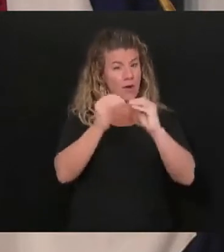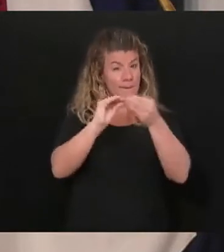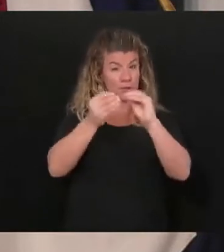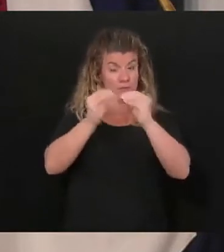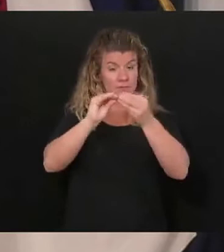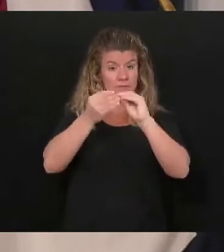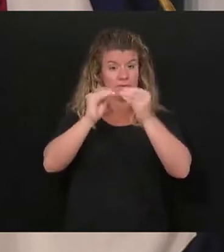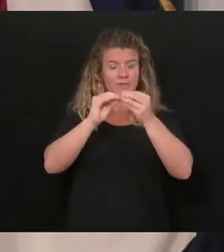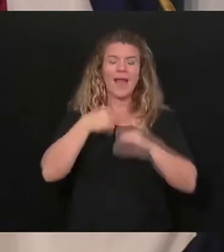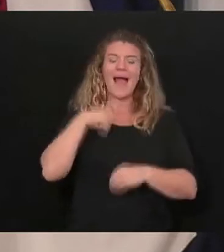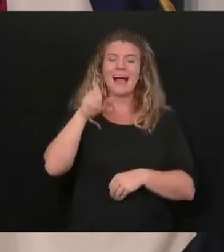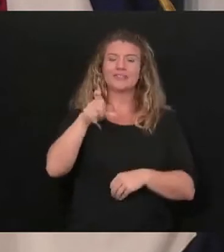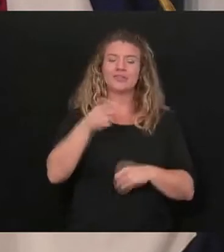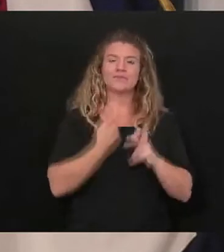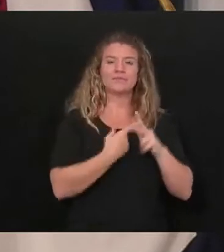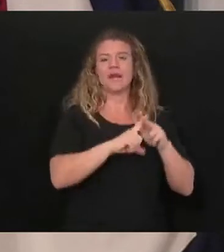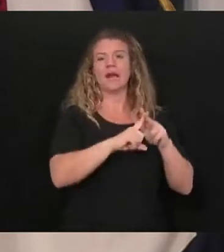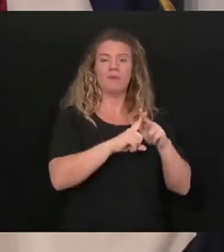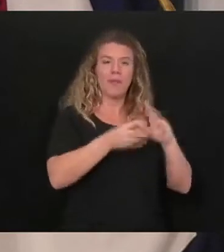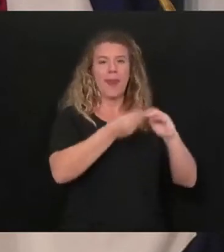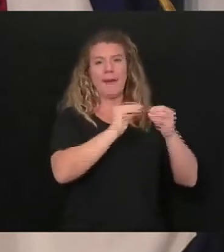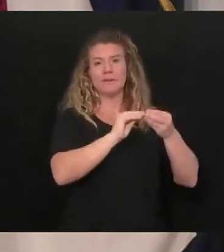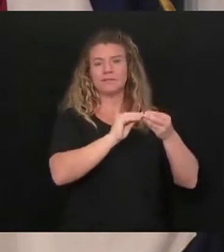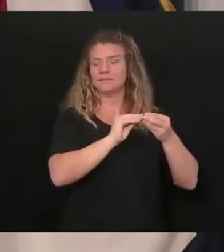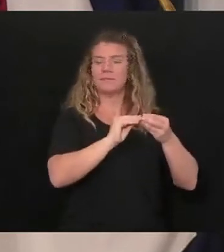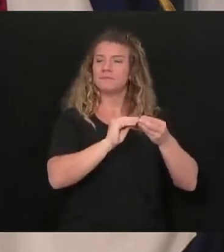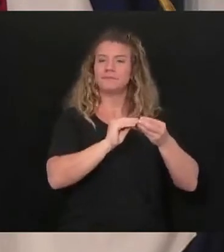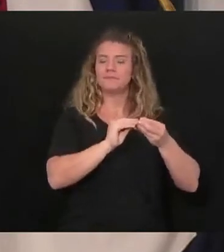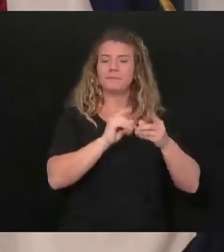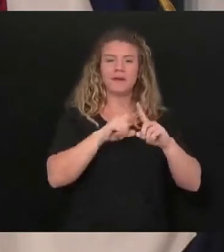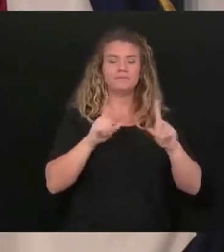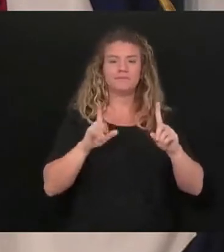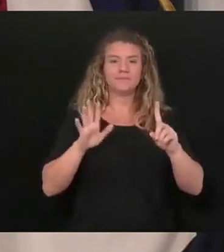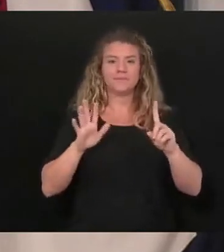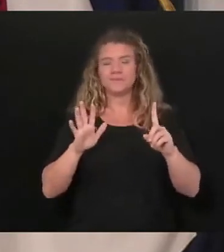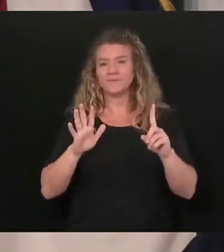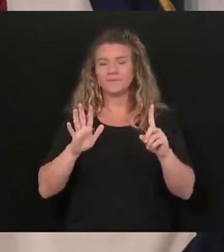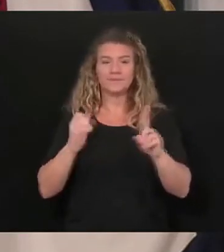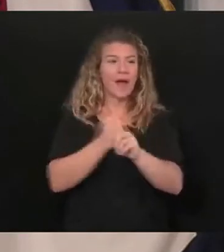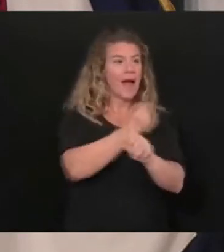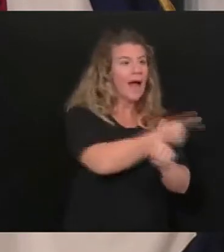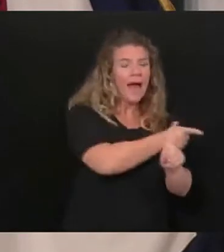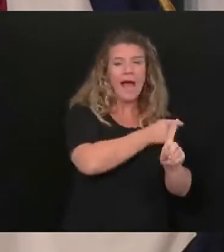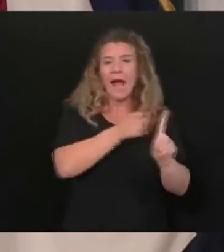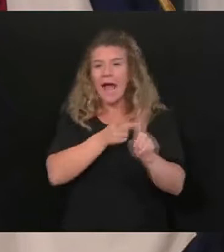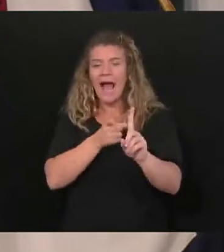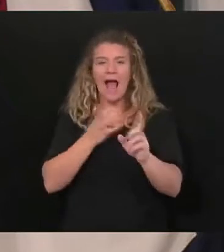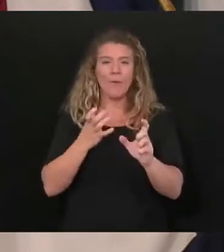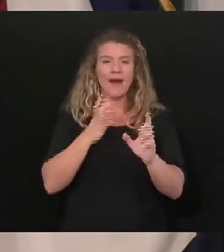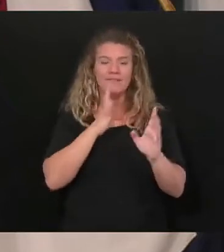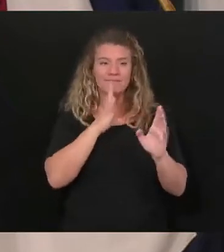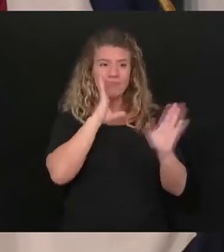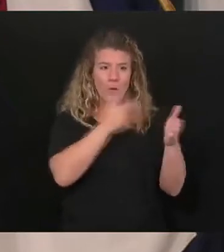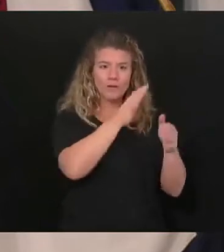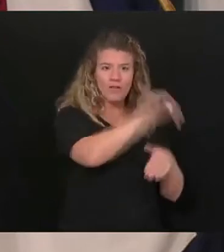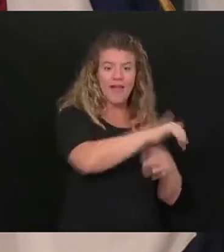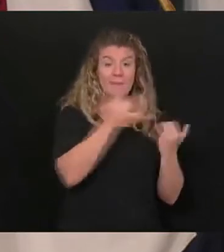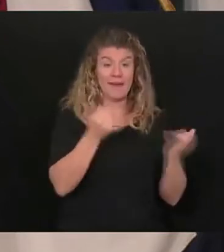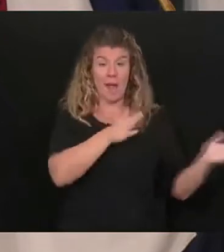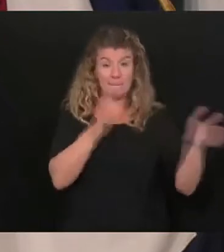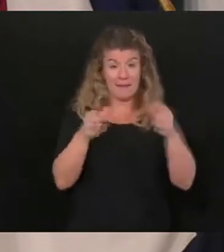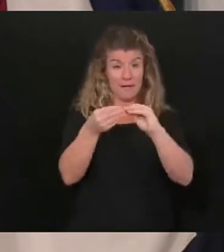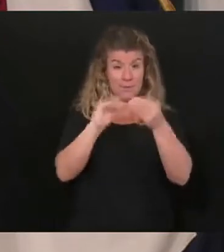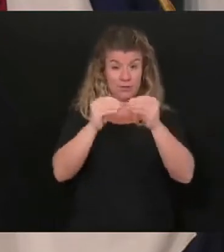should have let off with this, but I just got a little, you know, going in a different direction here. But